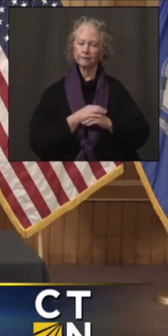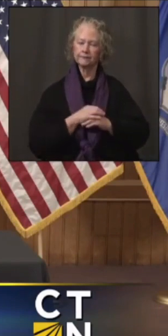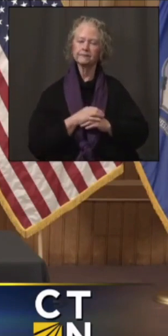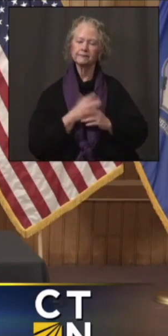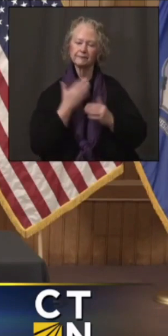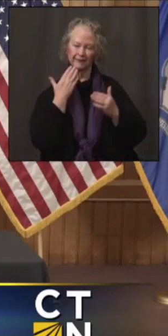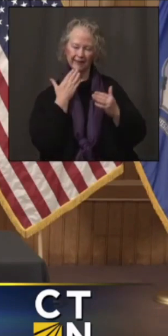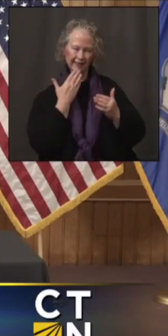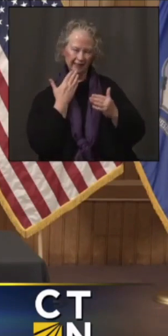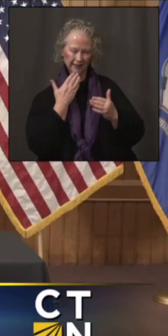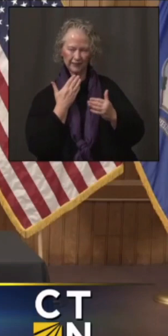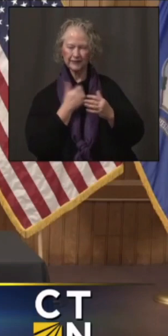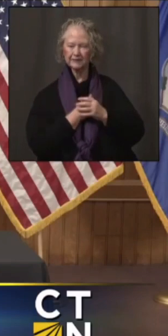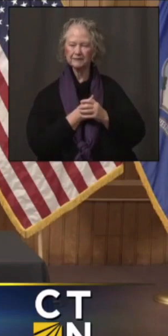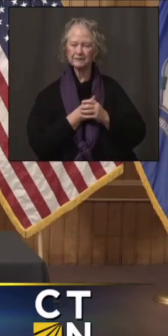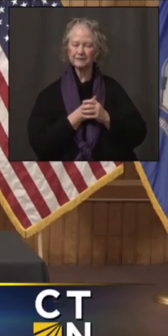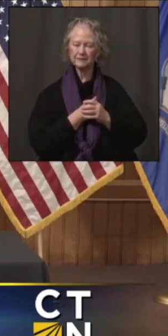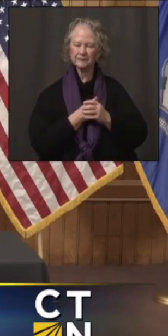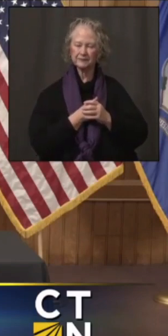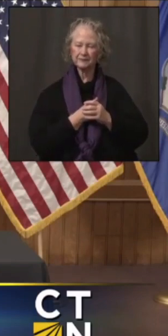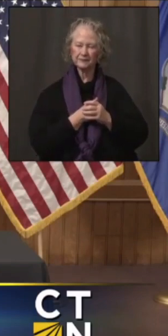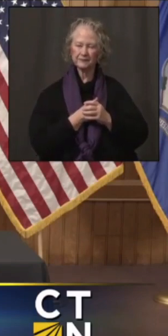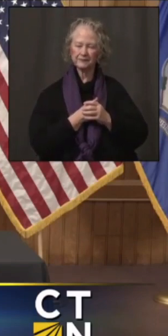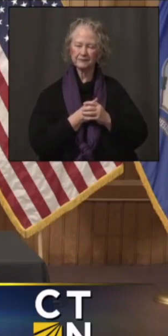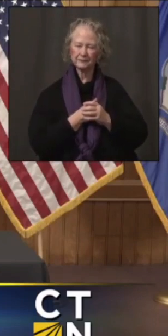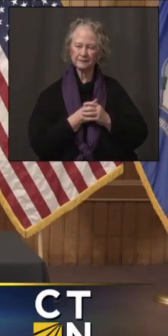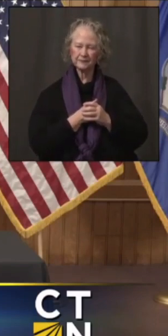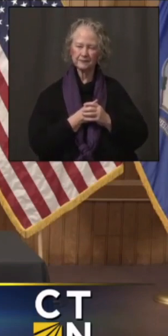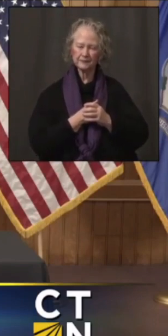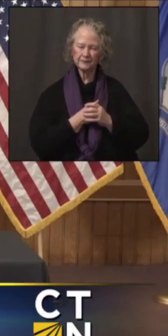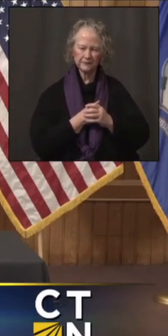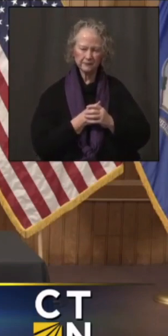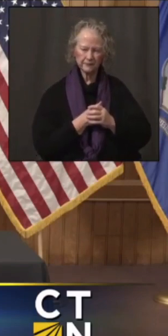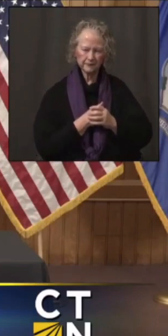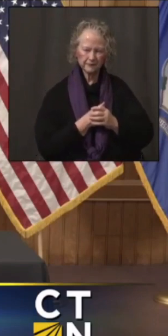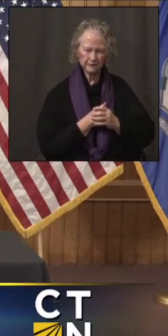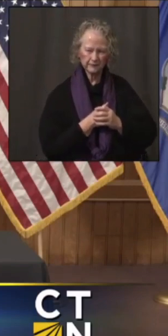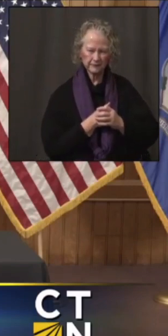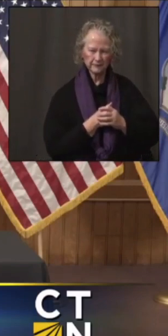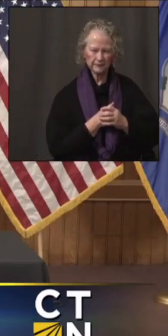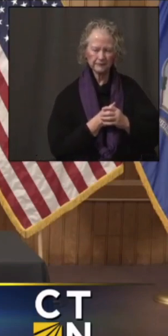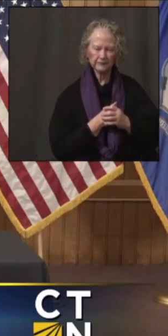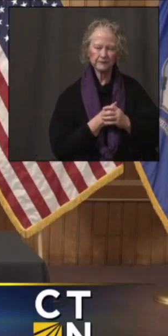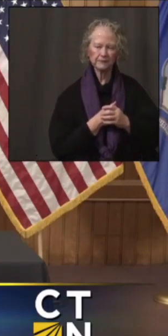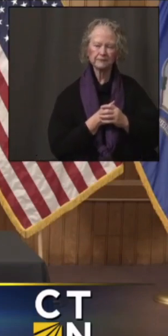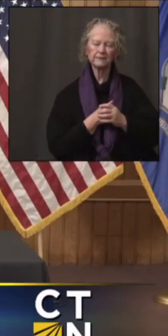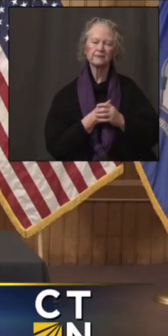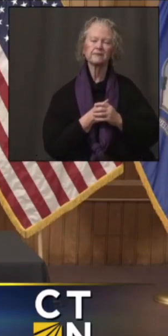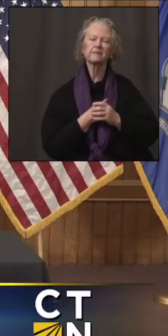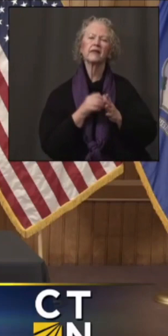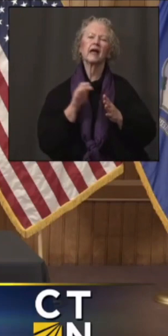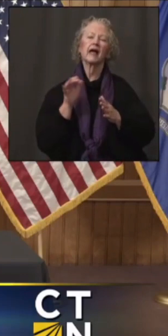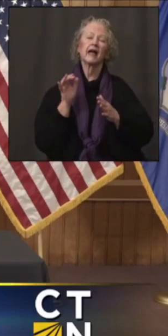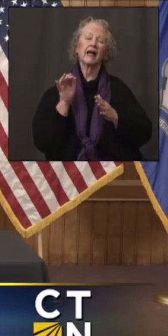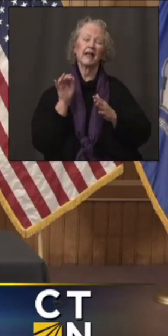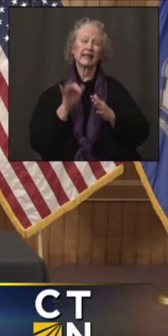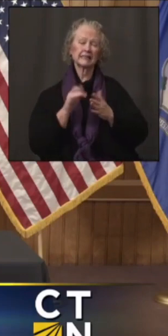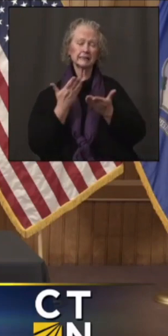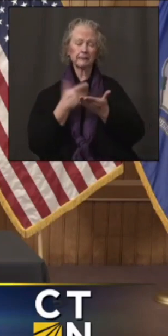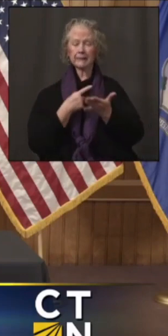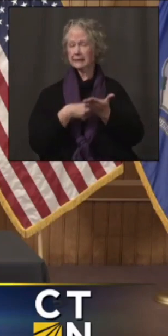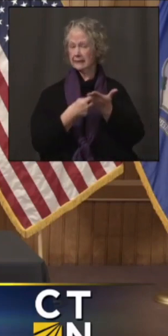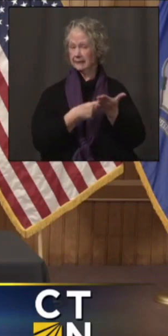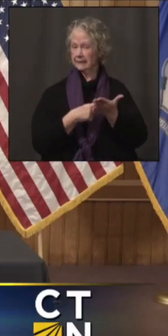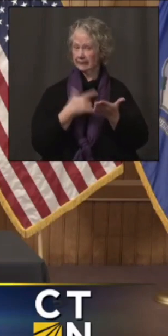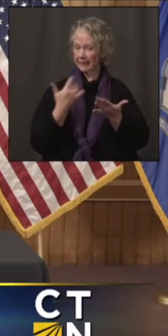Thanks, Max. Hi, Governor. My name's Amelia Addy from the CT examiner. There's been some discussion now that the state legislature is